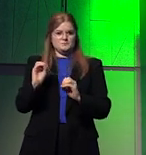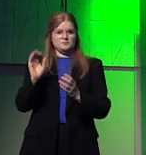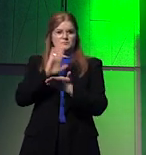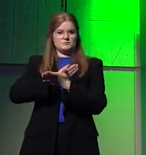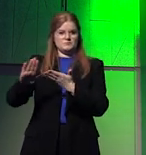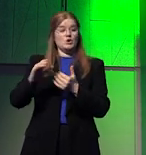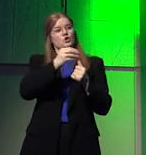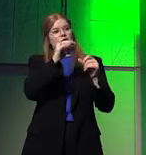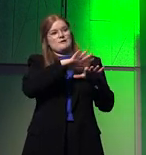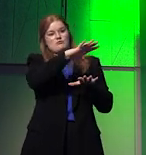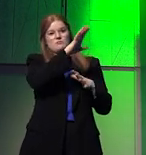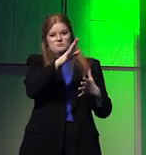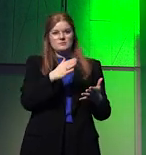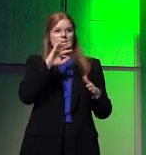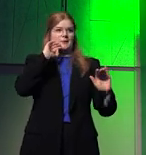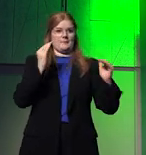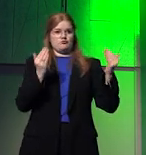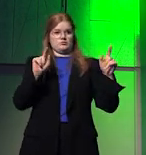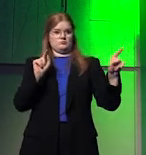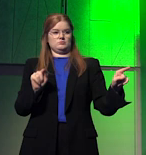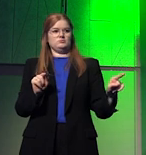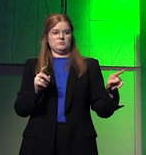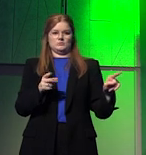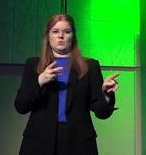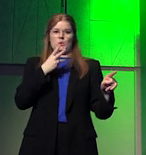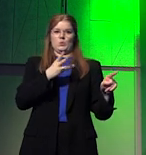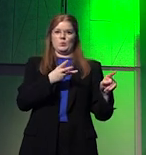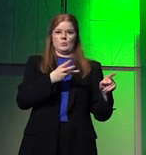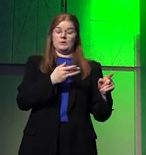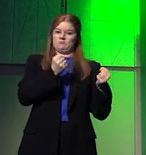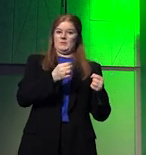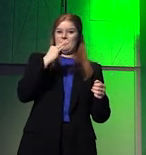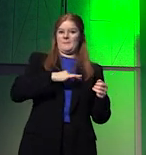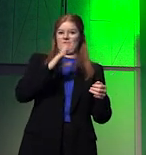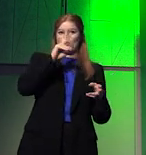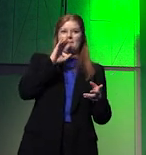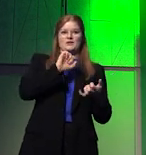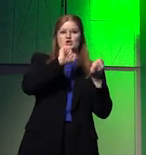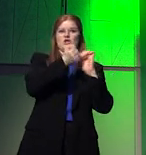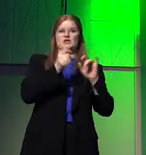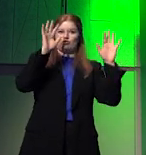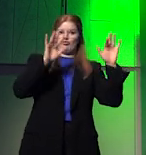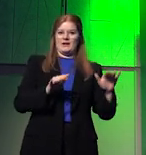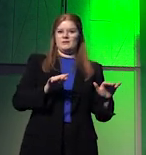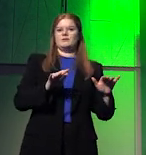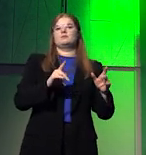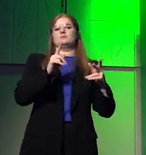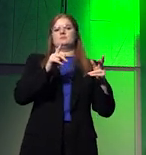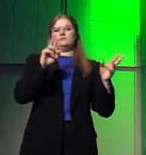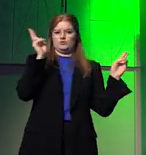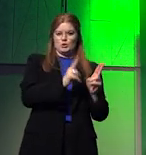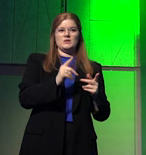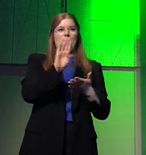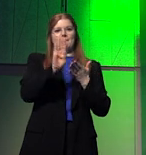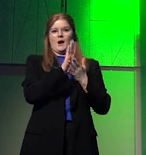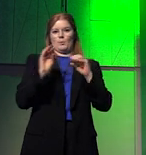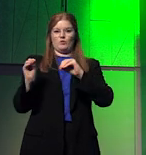Other regions, by comparison, will relatively benefit due to changes in rainfall patterns, biomovement